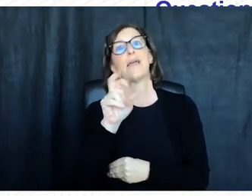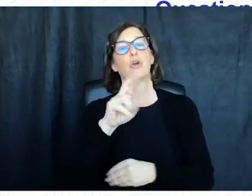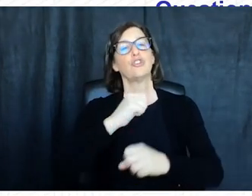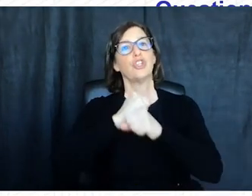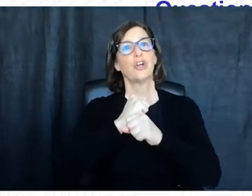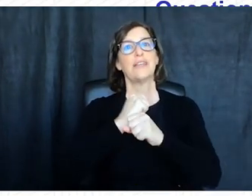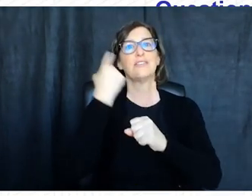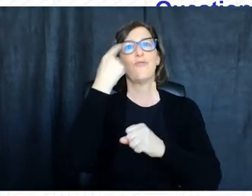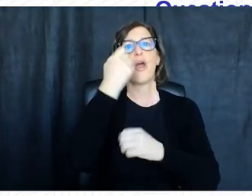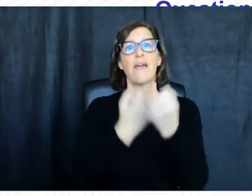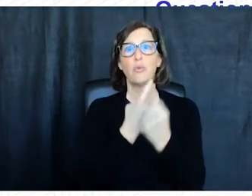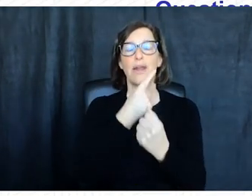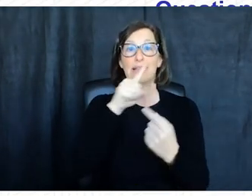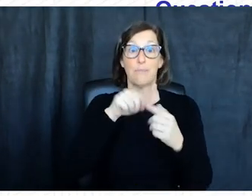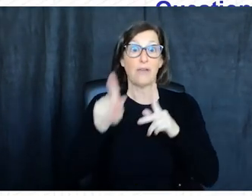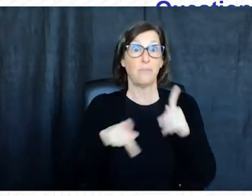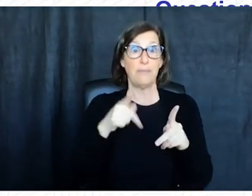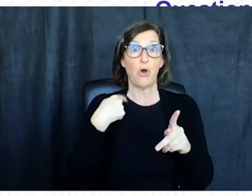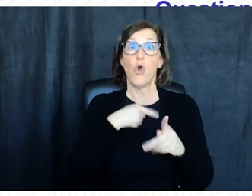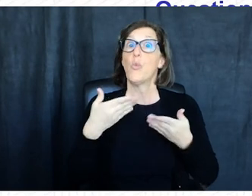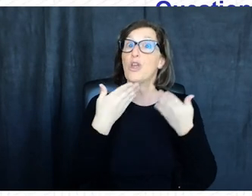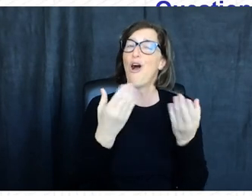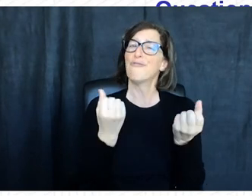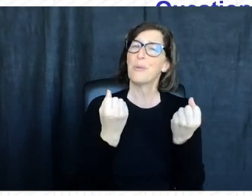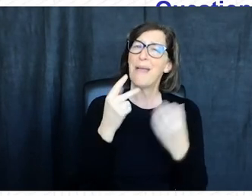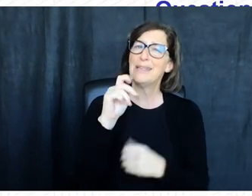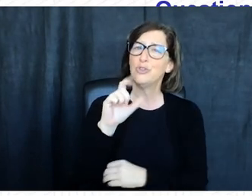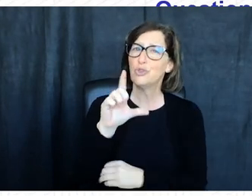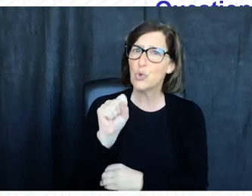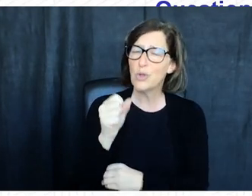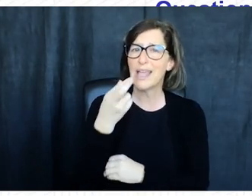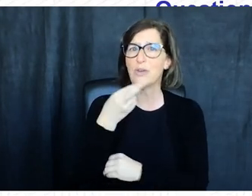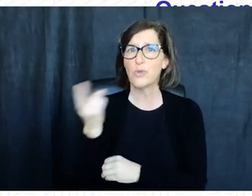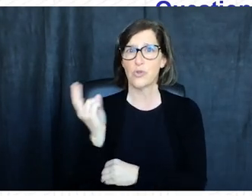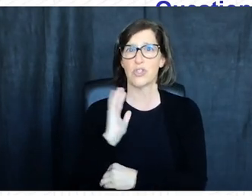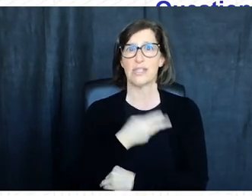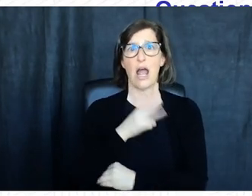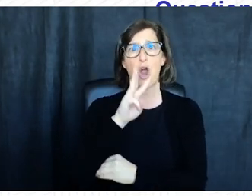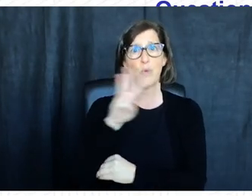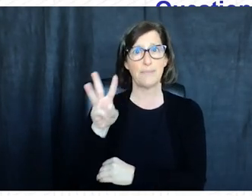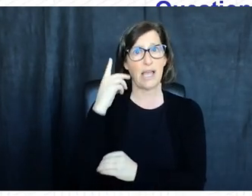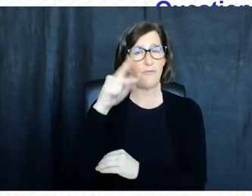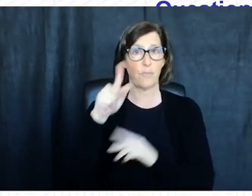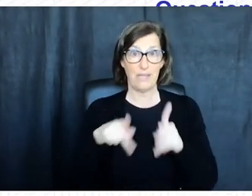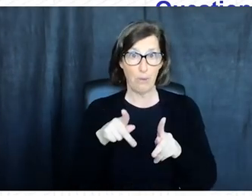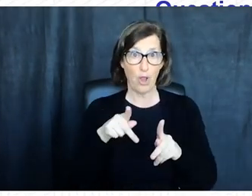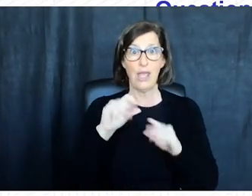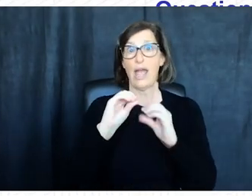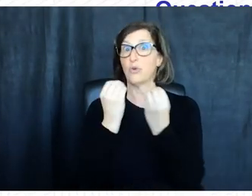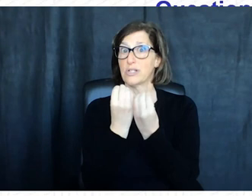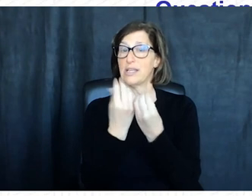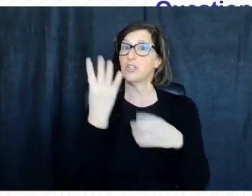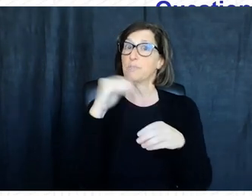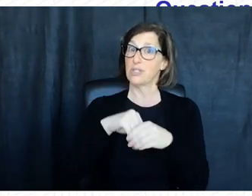and it's about the people now we offer many tools and resources on our cisa.gov website for organizations and individuals to